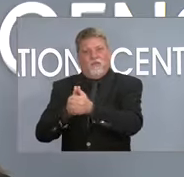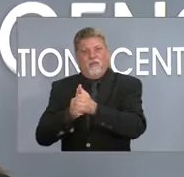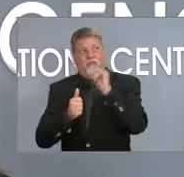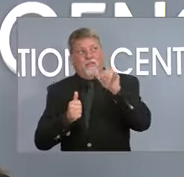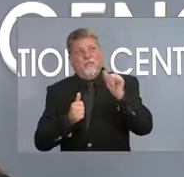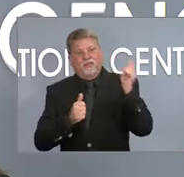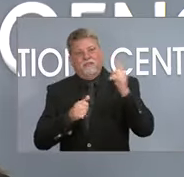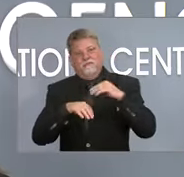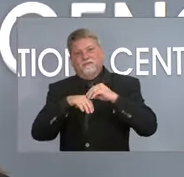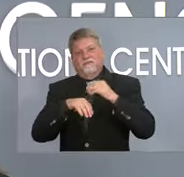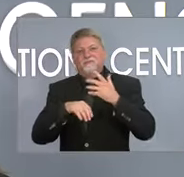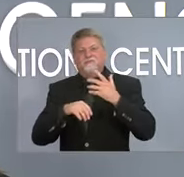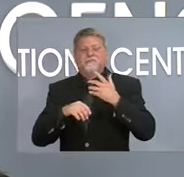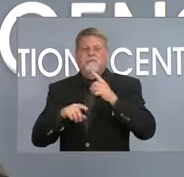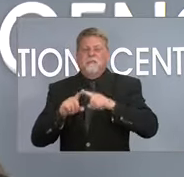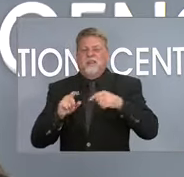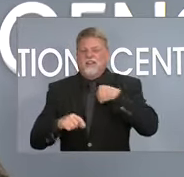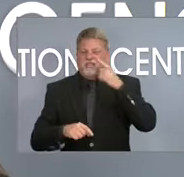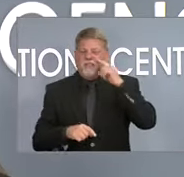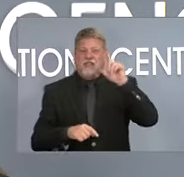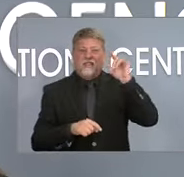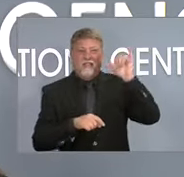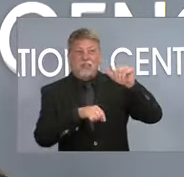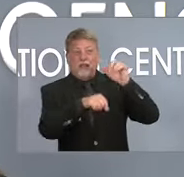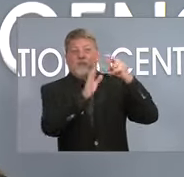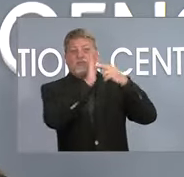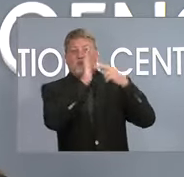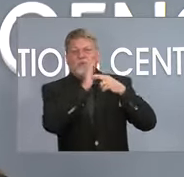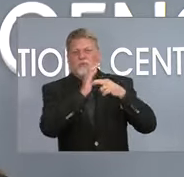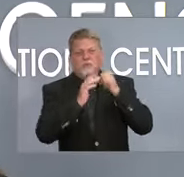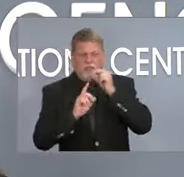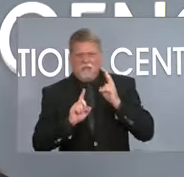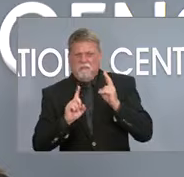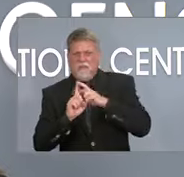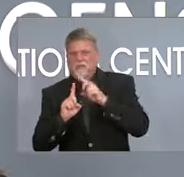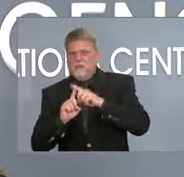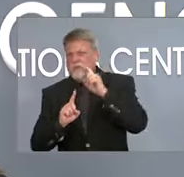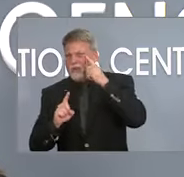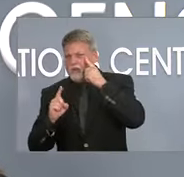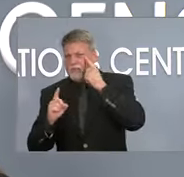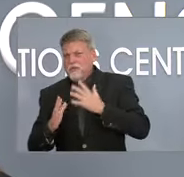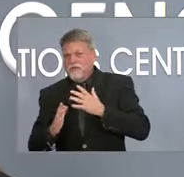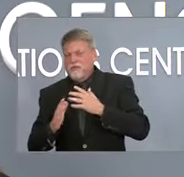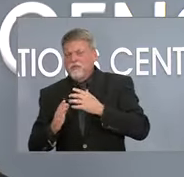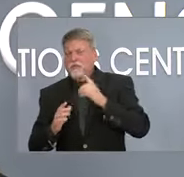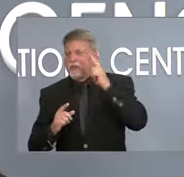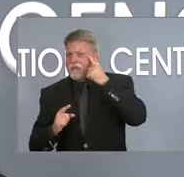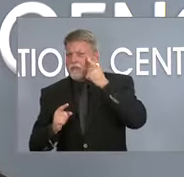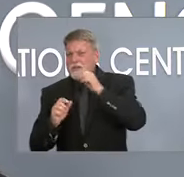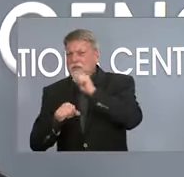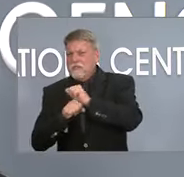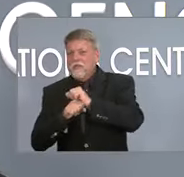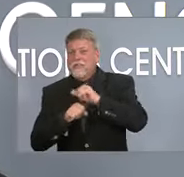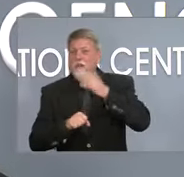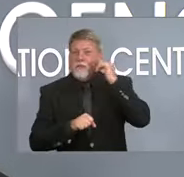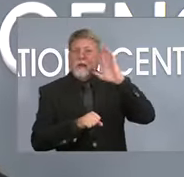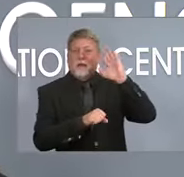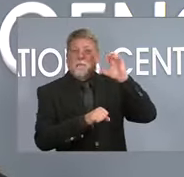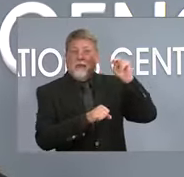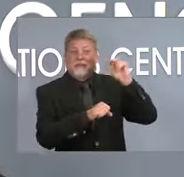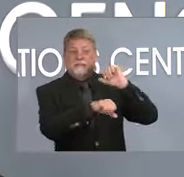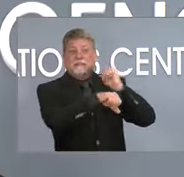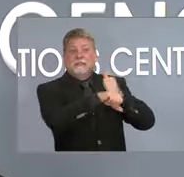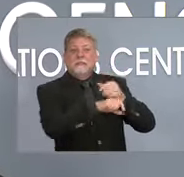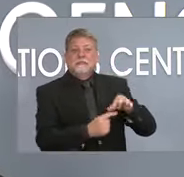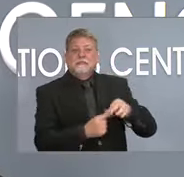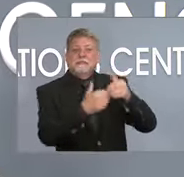the labor rule that will come out will not apply to government employees, which is why the Biden administration put in their own requirements for